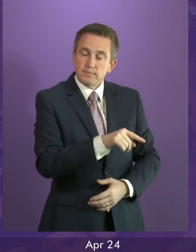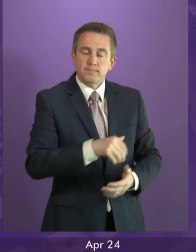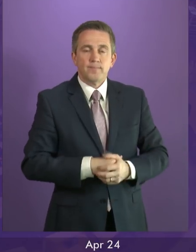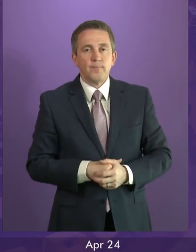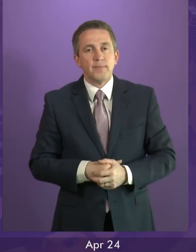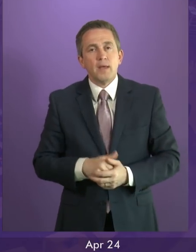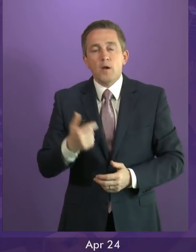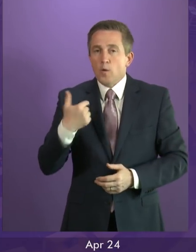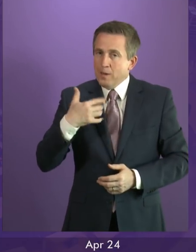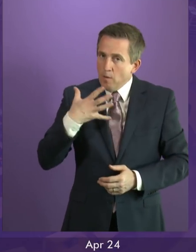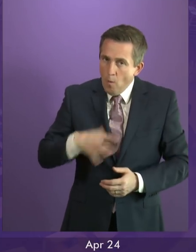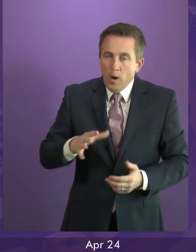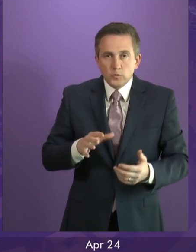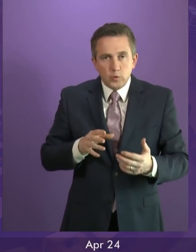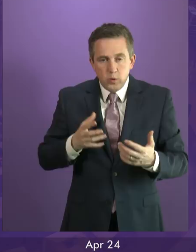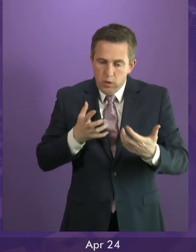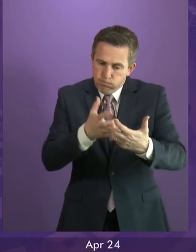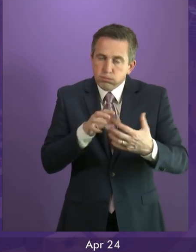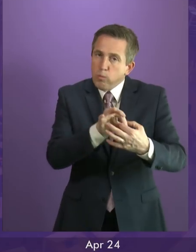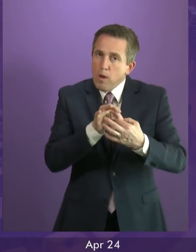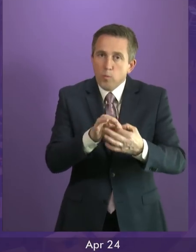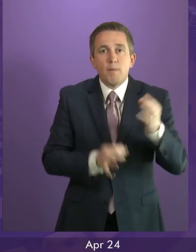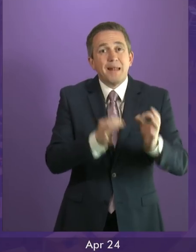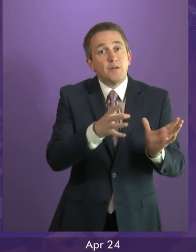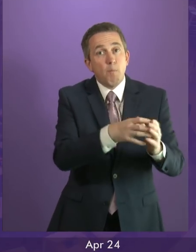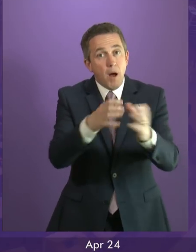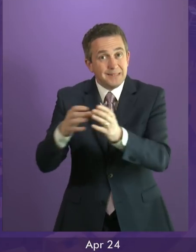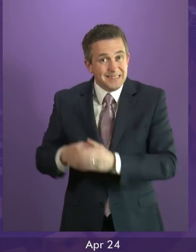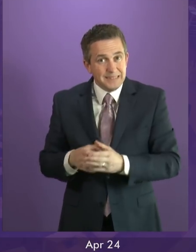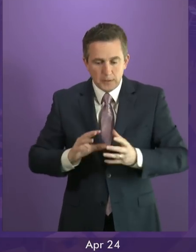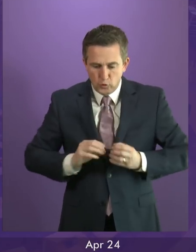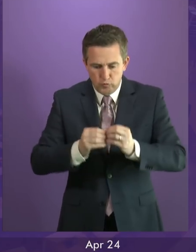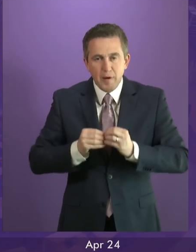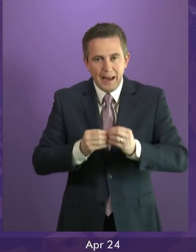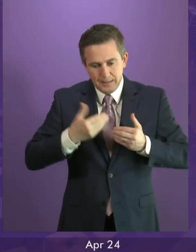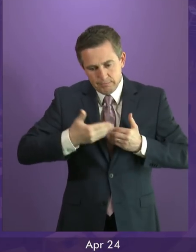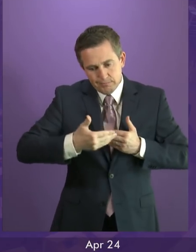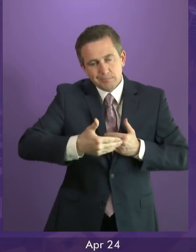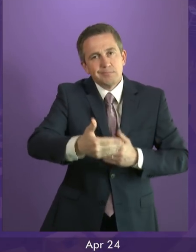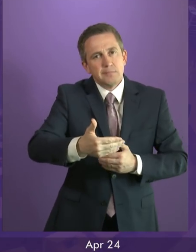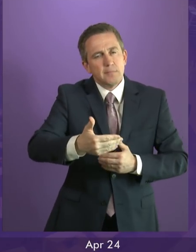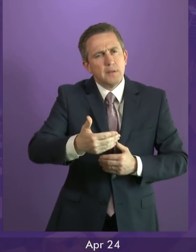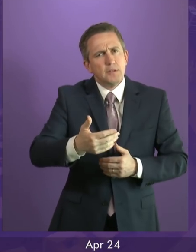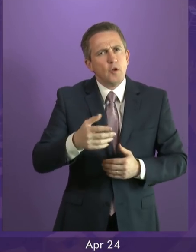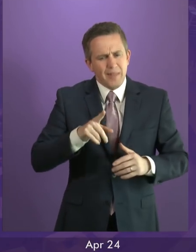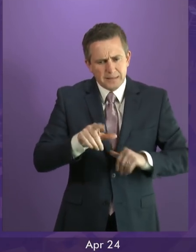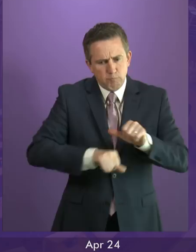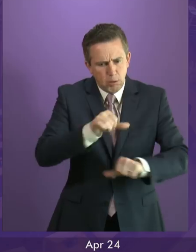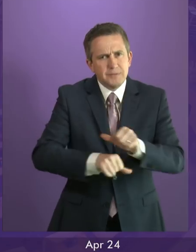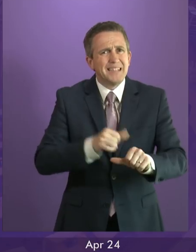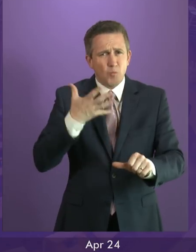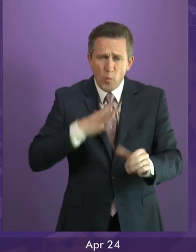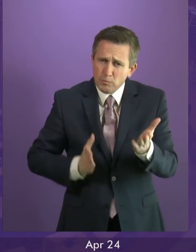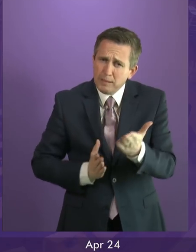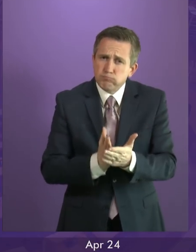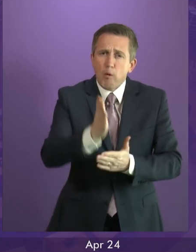of that with other parties, if other parties are willing to have that discussion. that is very much about opening this process to